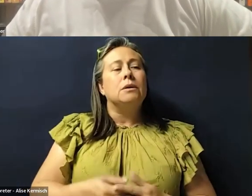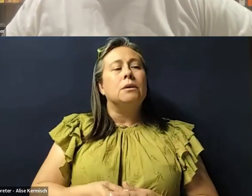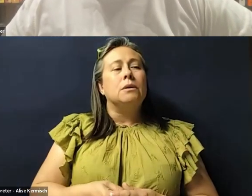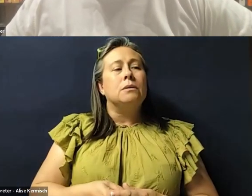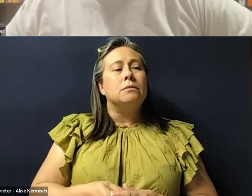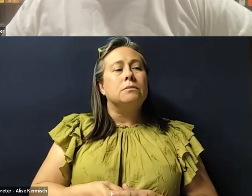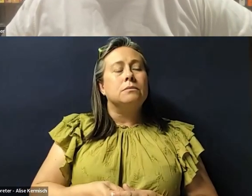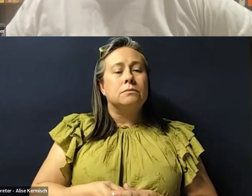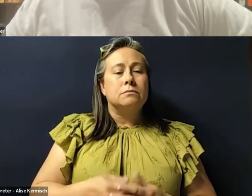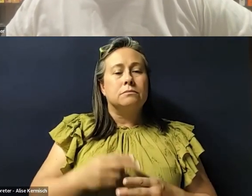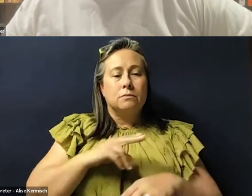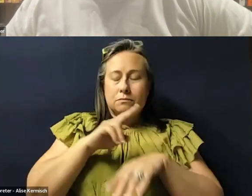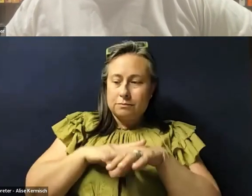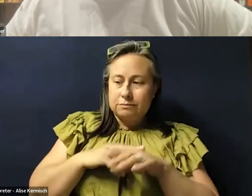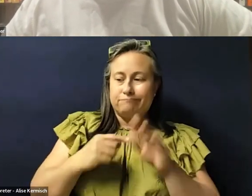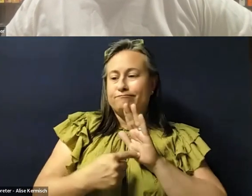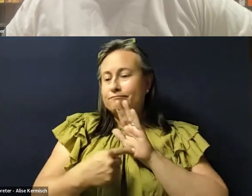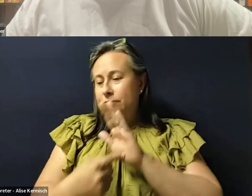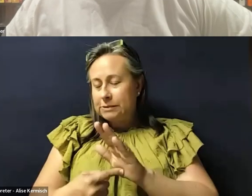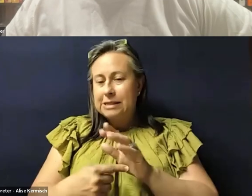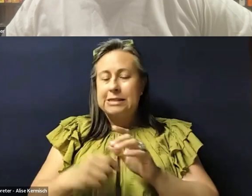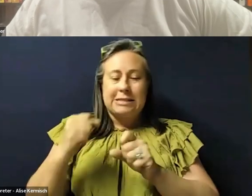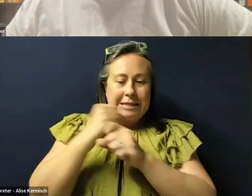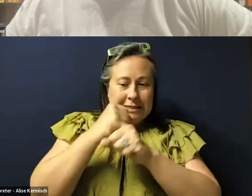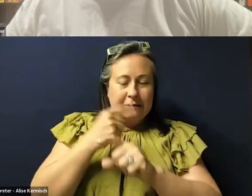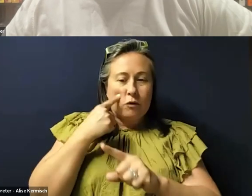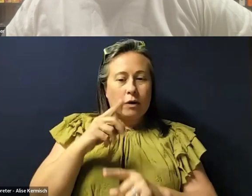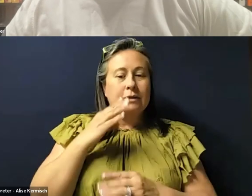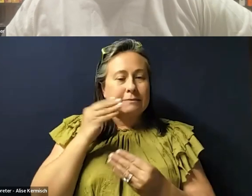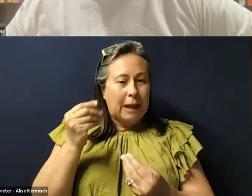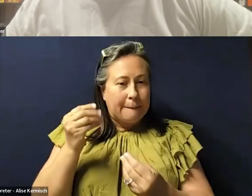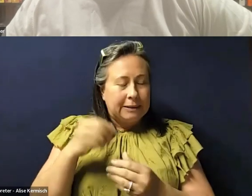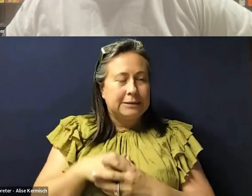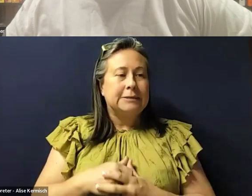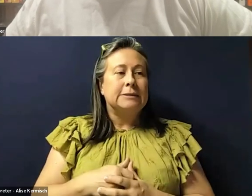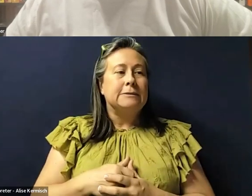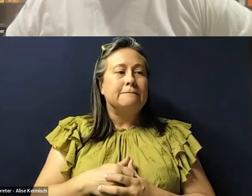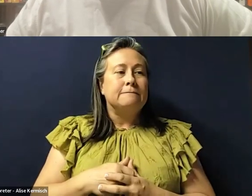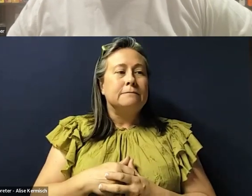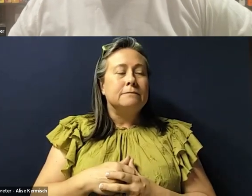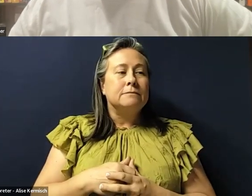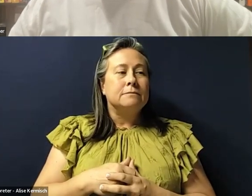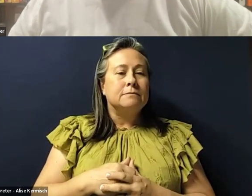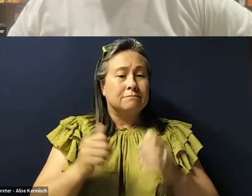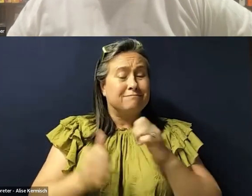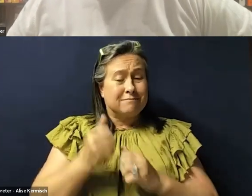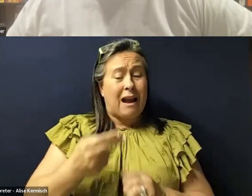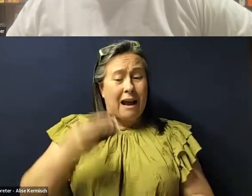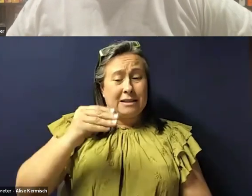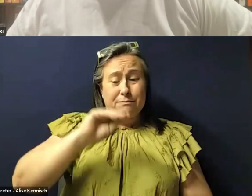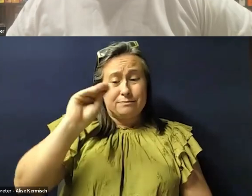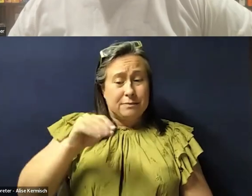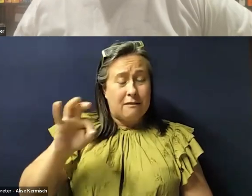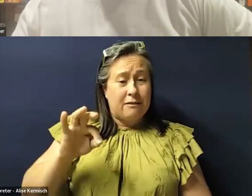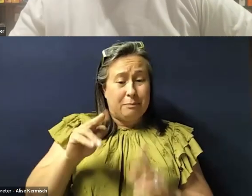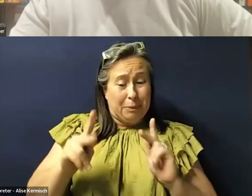they, they, of course, the side statistics for diabetes with, you know, most, um, the, the high, the highest percentage of